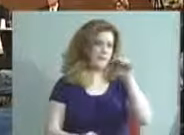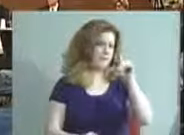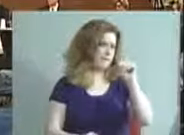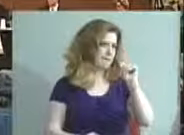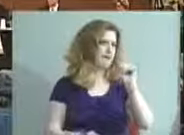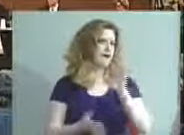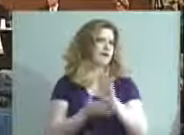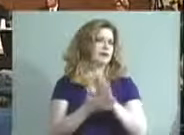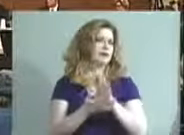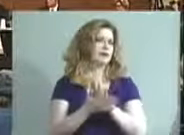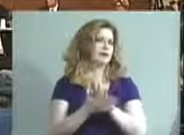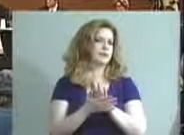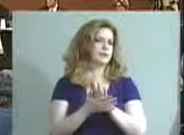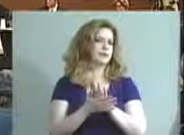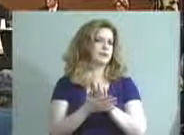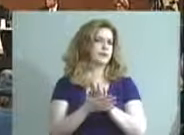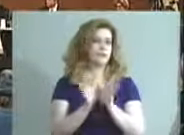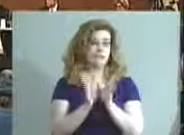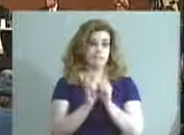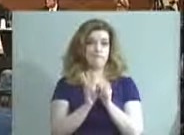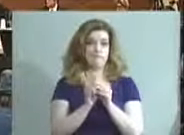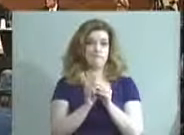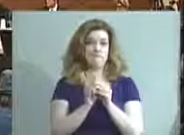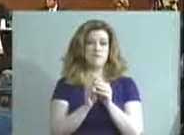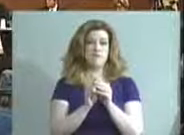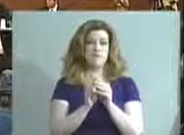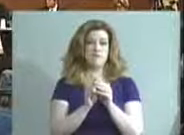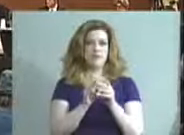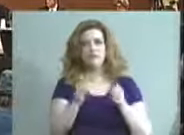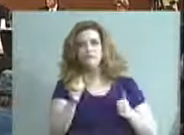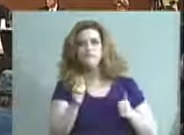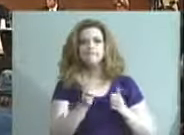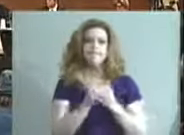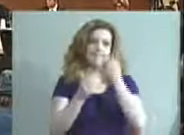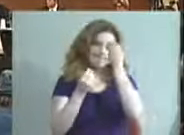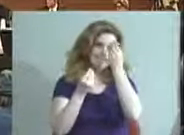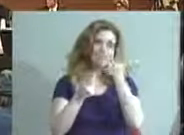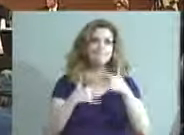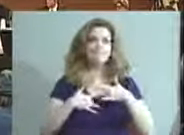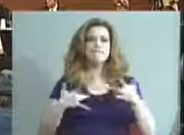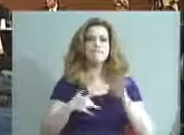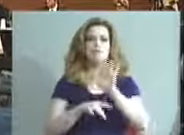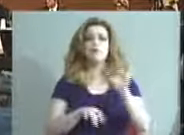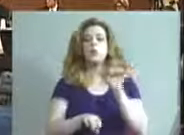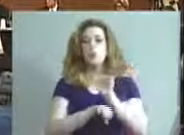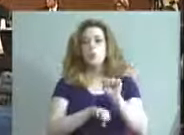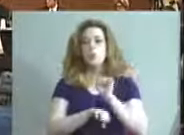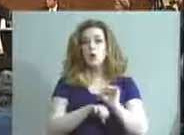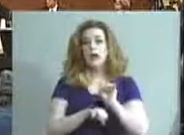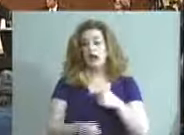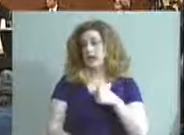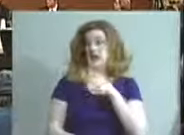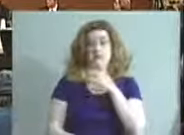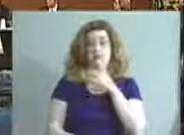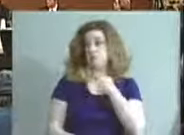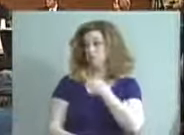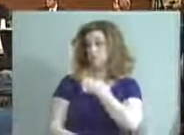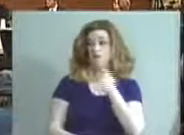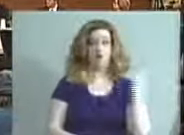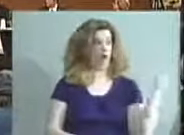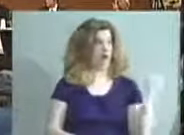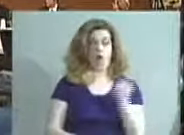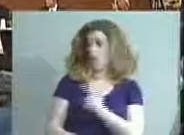committee kind of an update on their work and I think I speak for my colleagues on the board